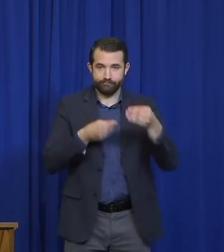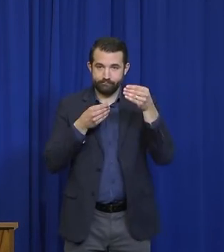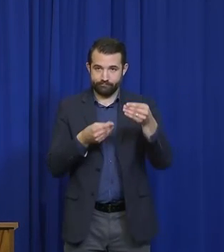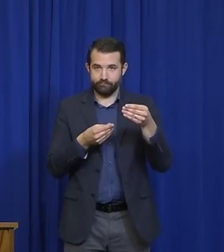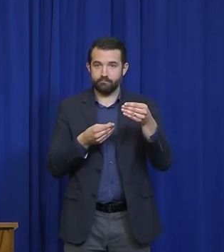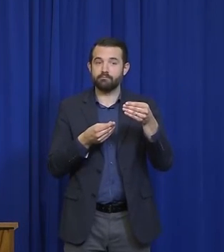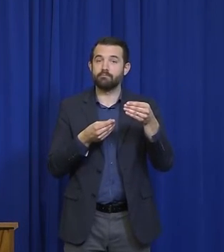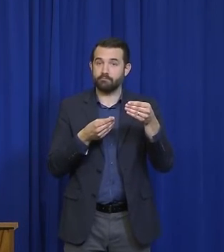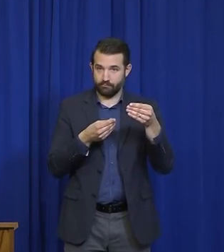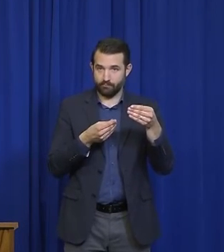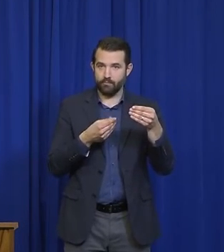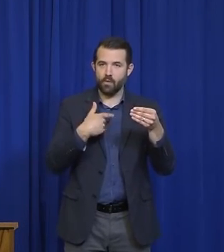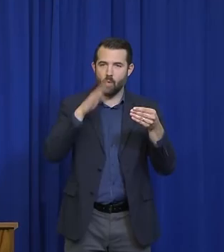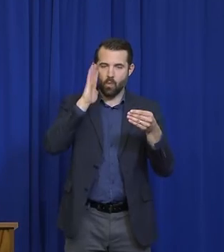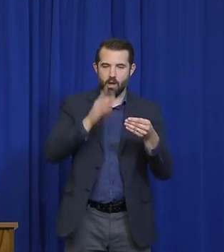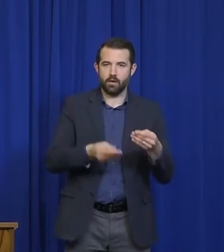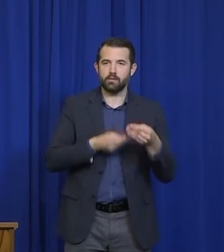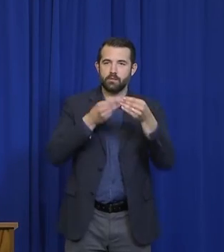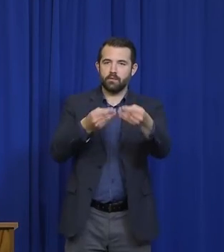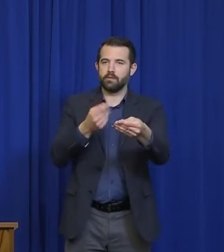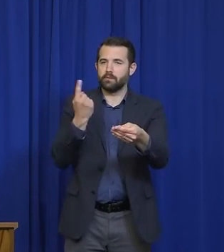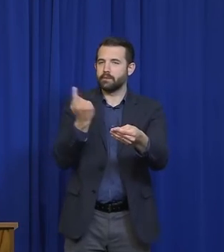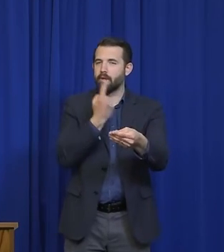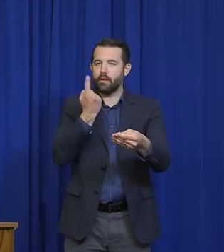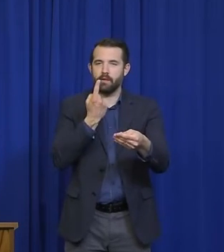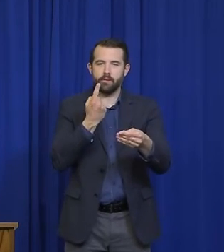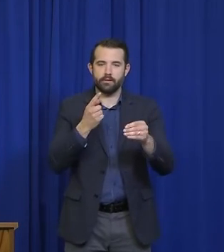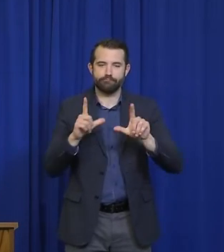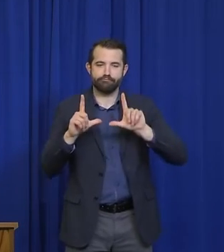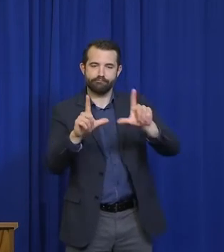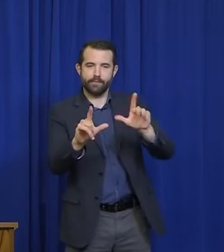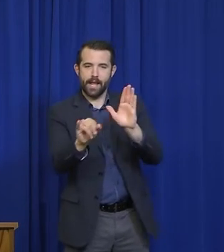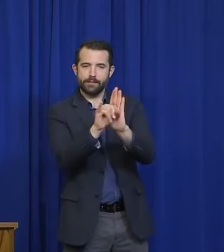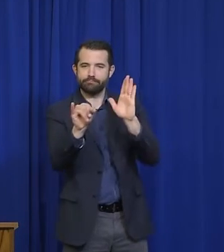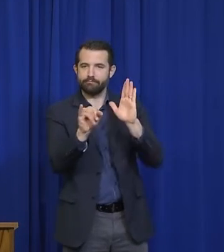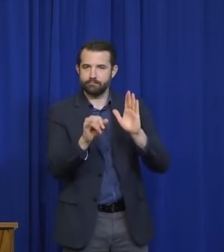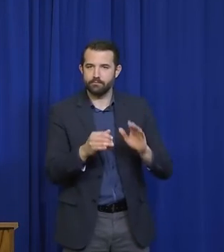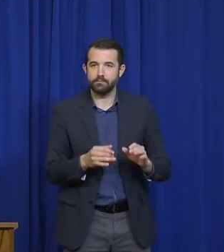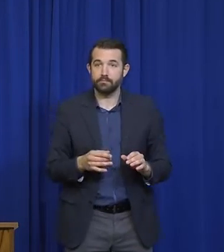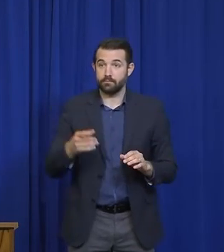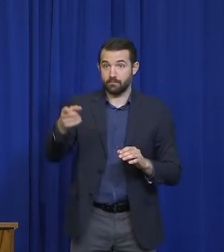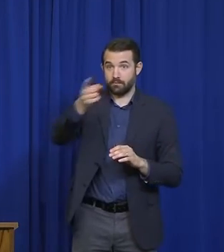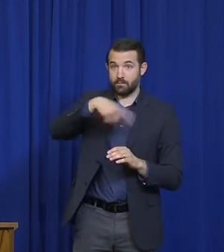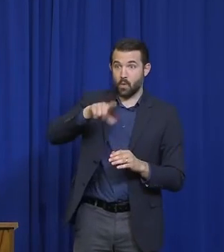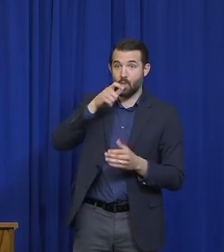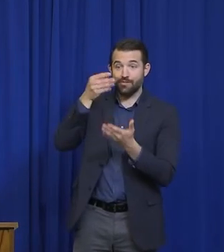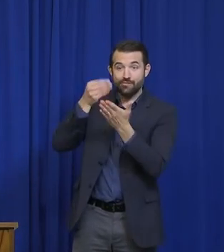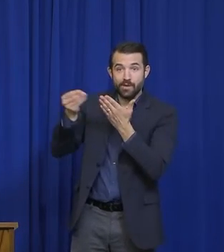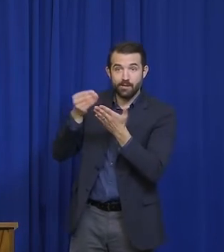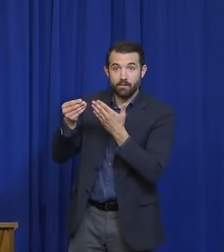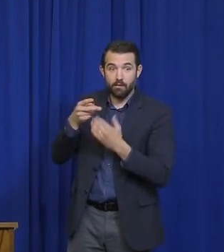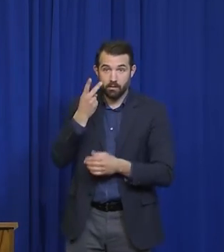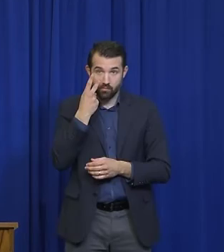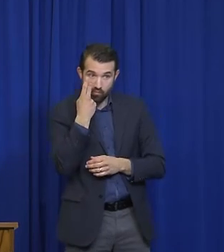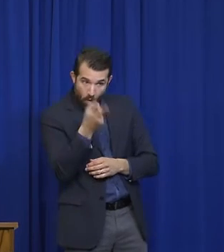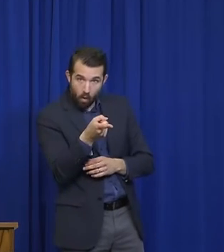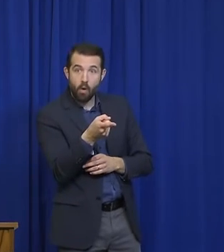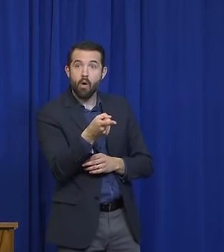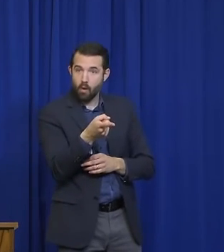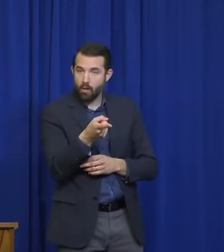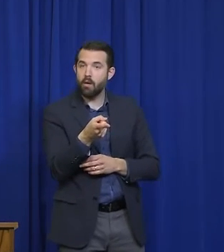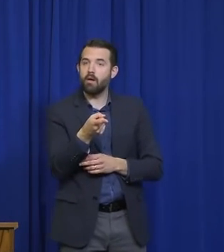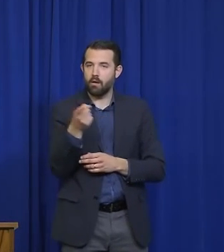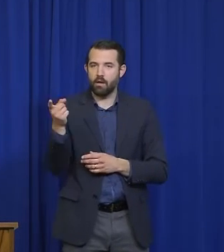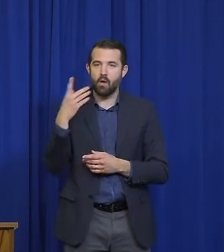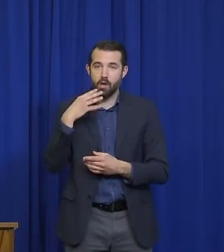in their facilities if it's an in-person facility. So the consumers will know they've received the checklist. They're operating under specific guidelines